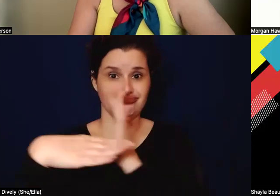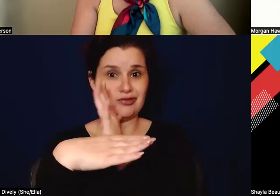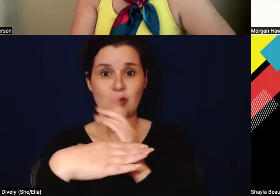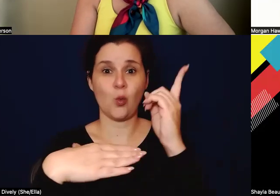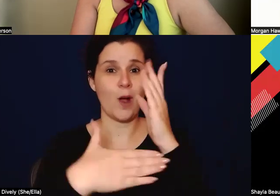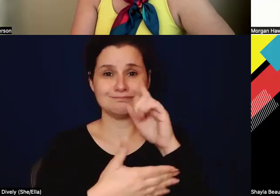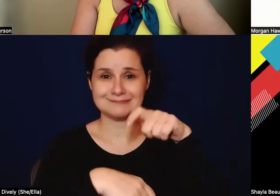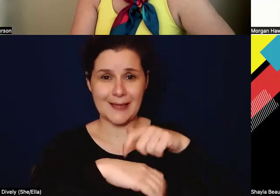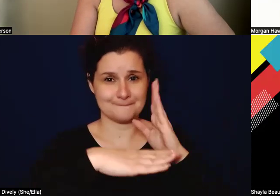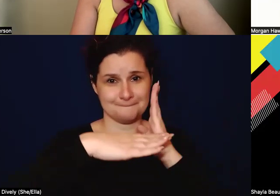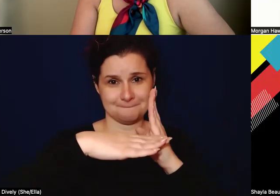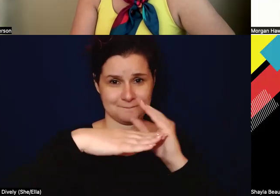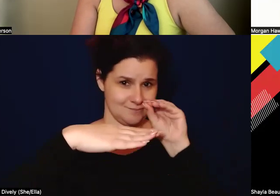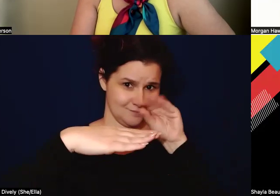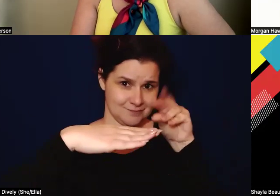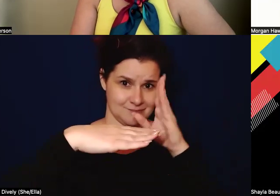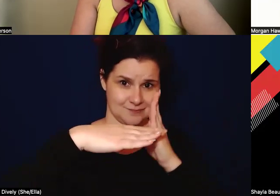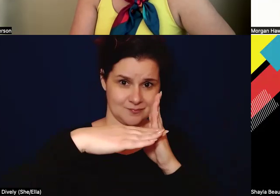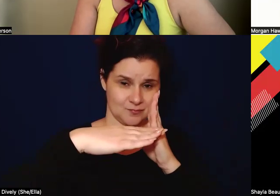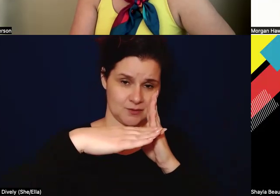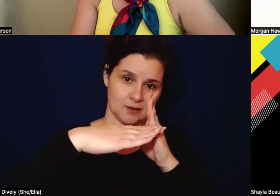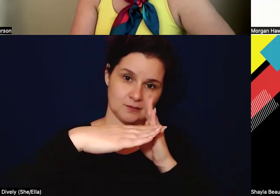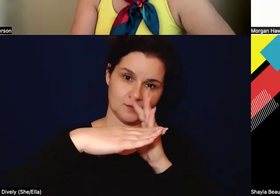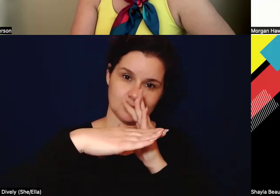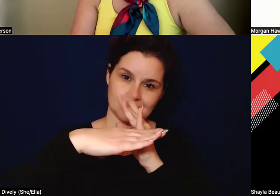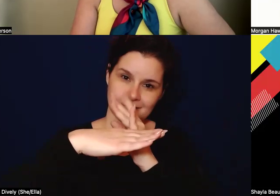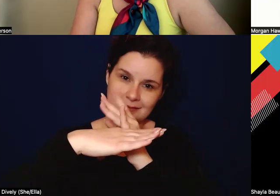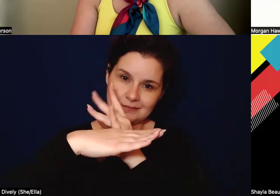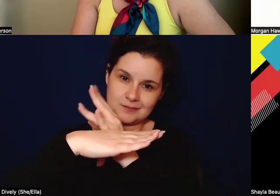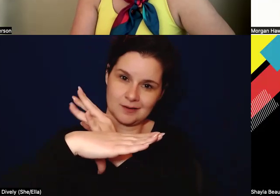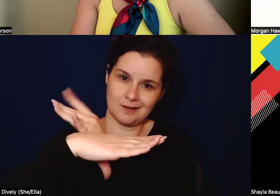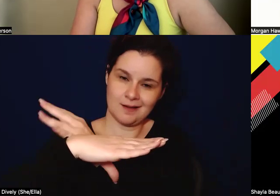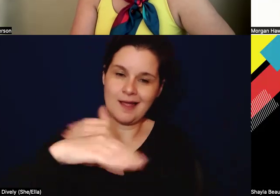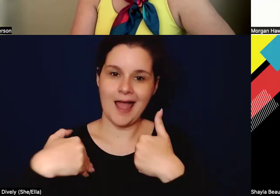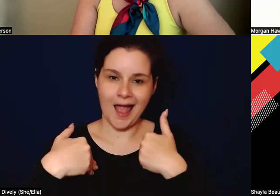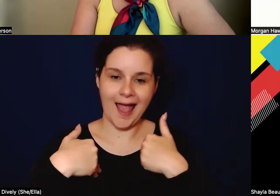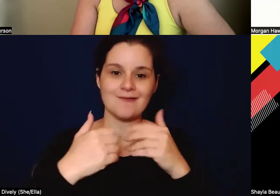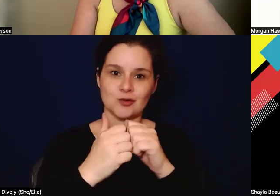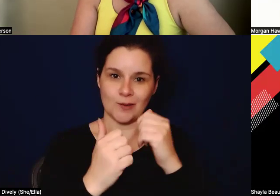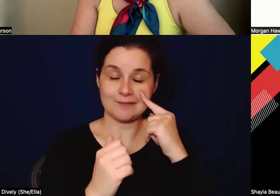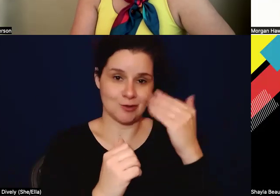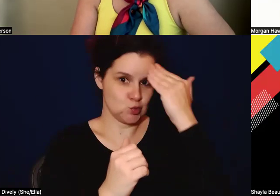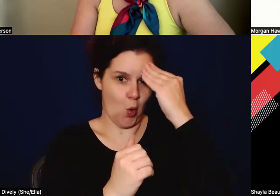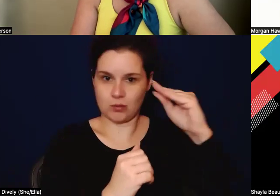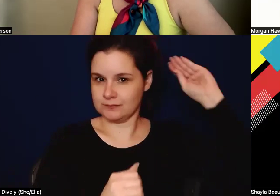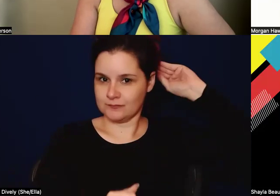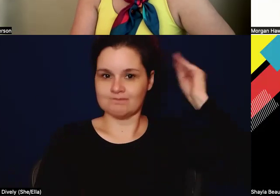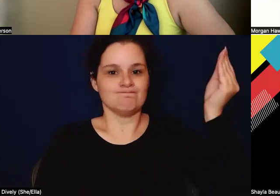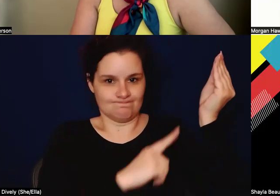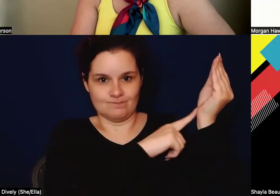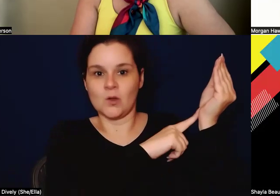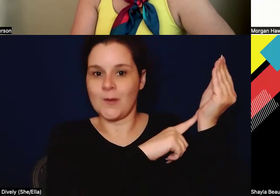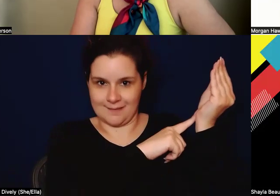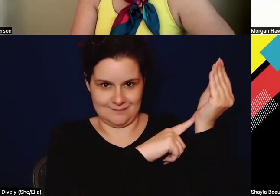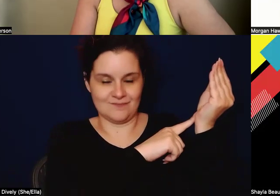time, it's a snapshot, and it allows us to have that snapshot so that we can think, okay, what do we want